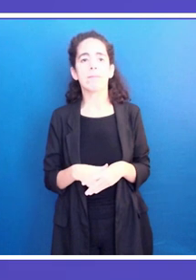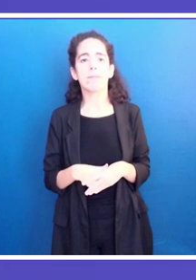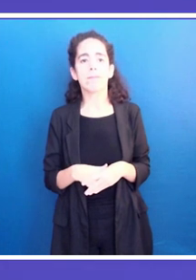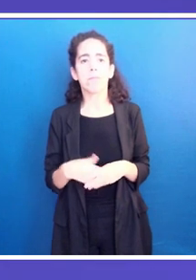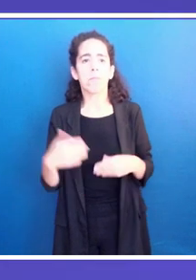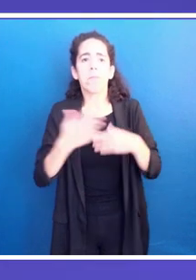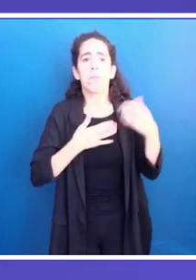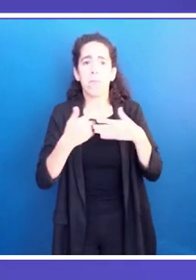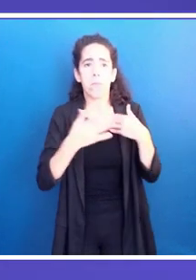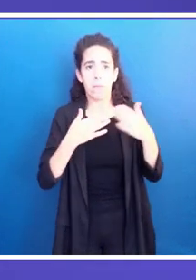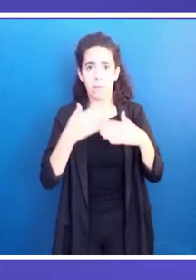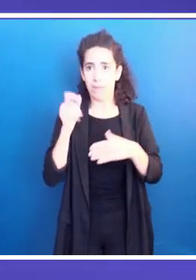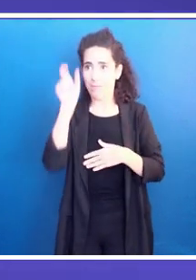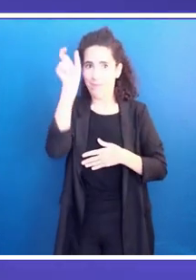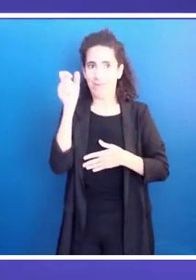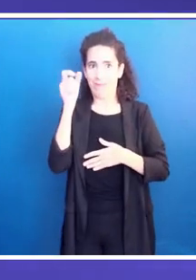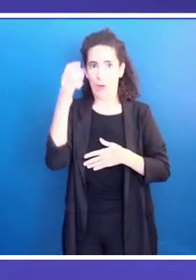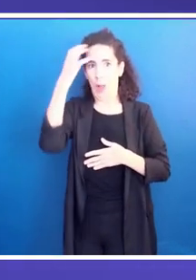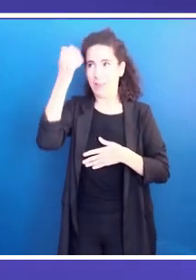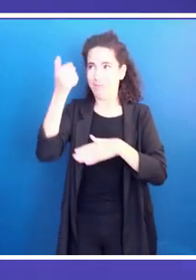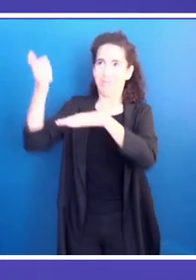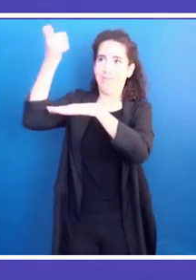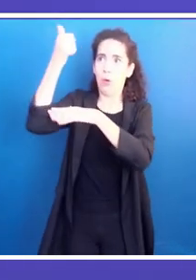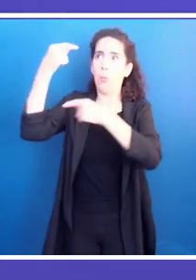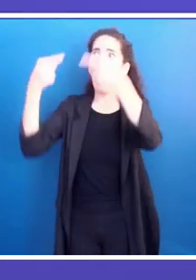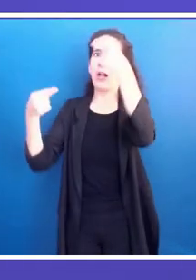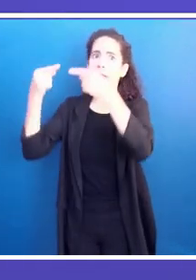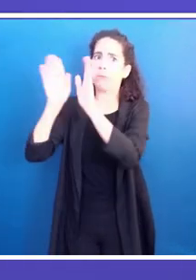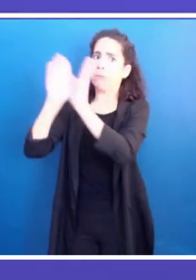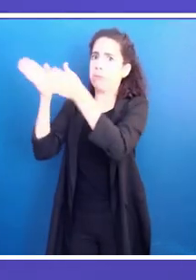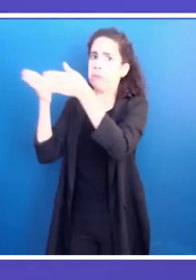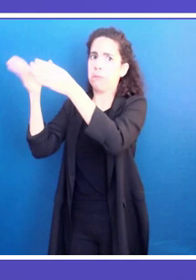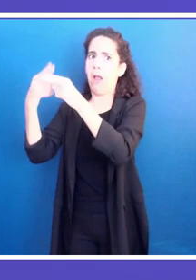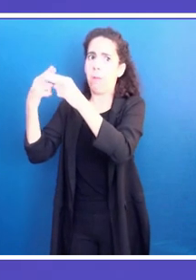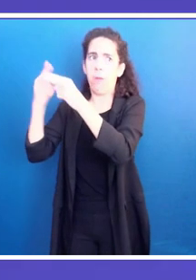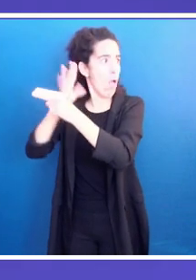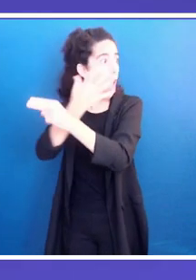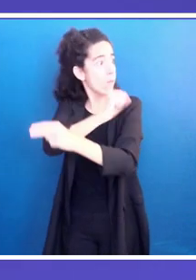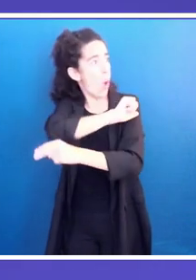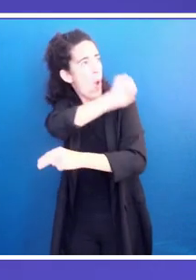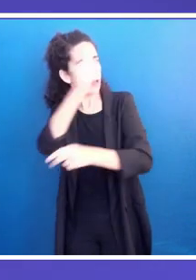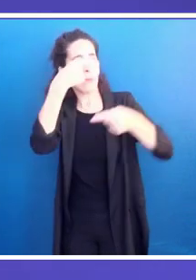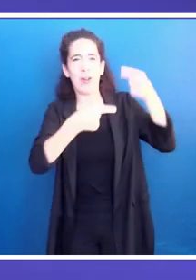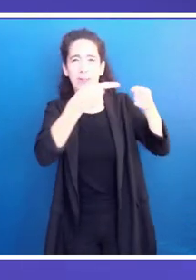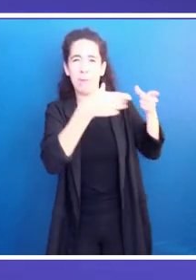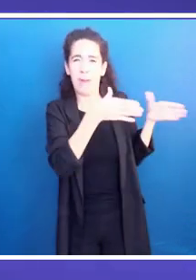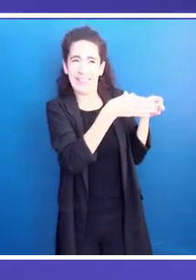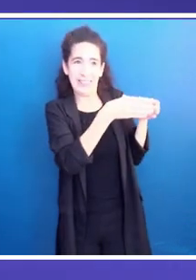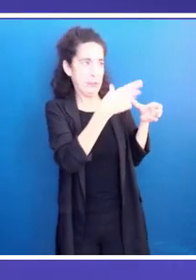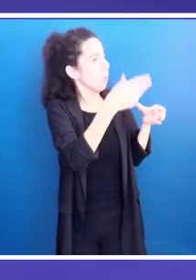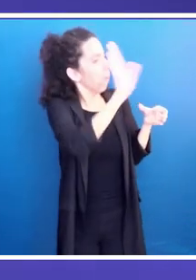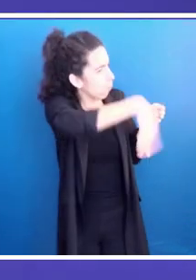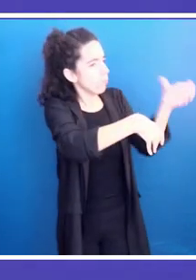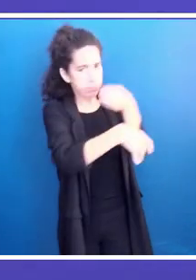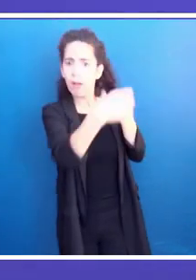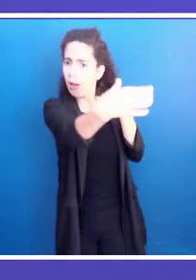the mayor deems suitable. However, the mayor chose seven heads of units